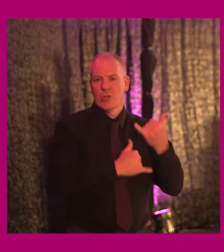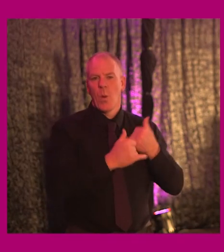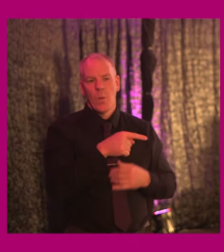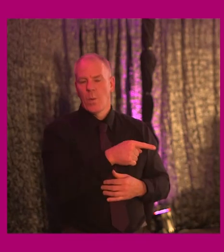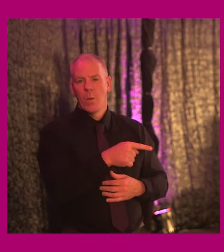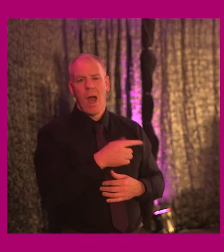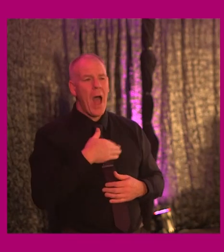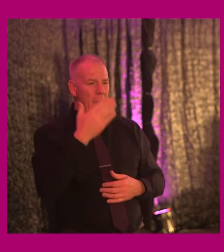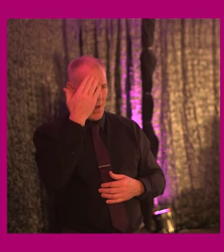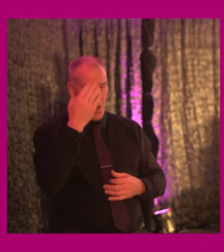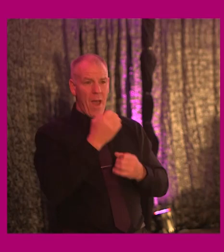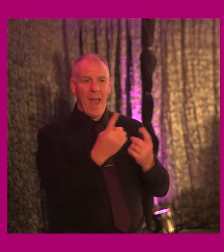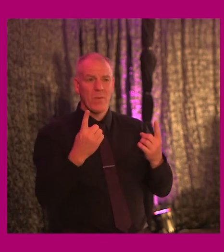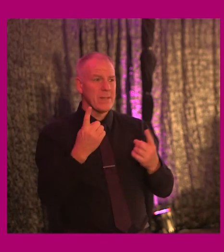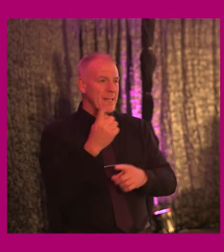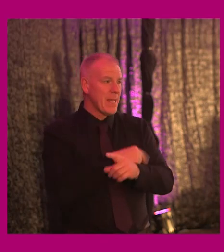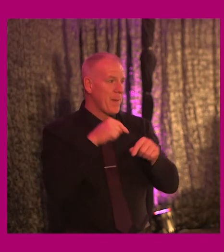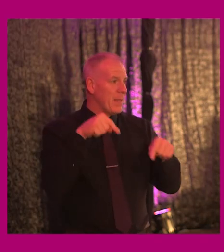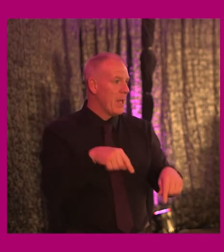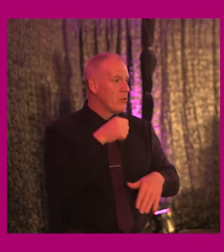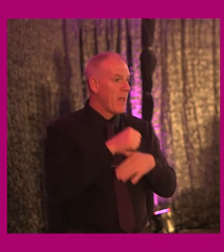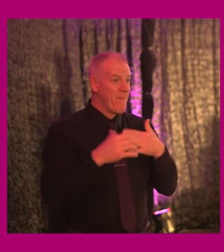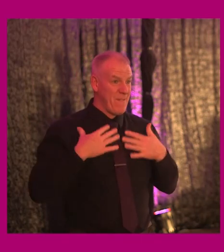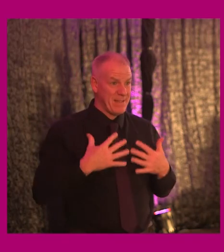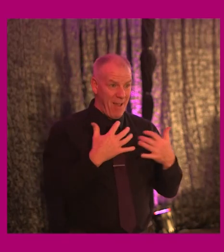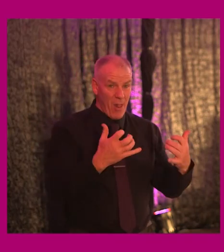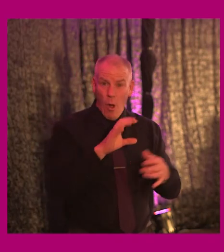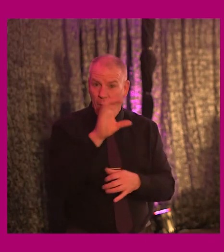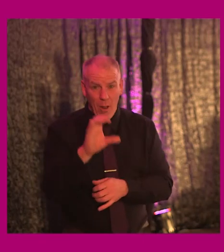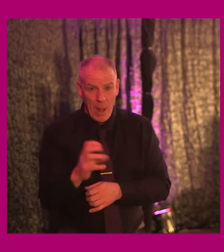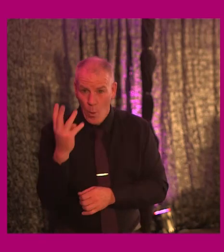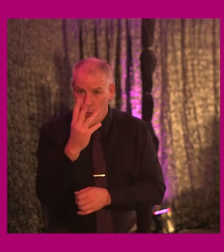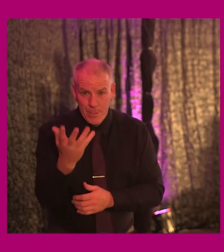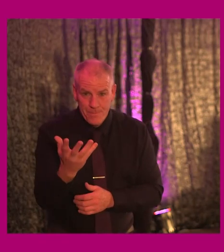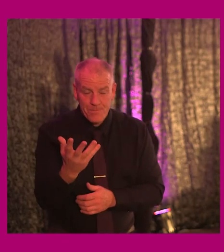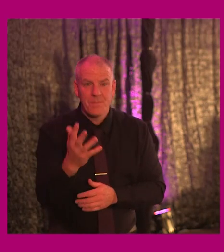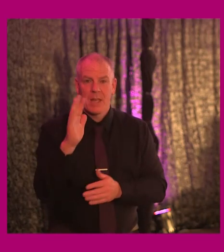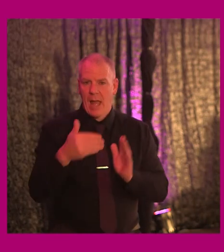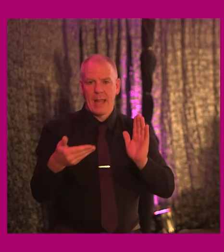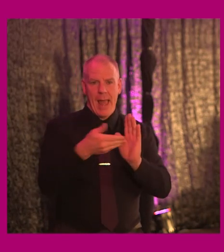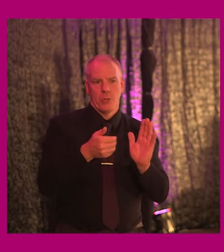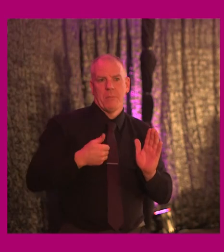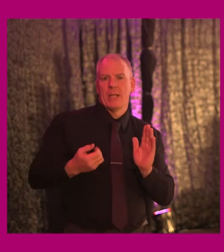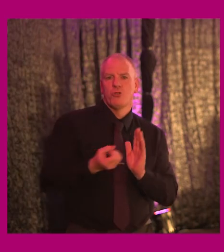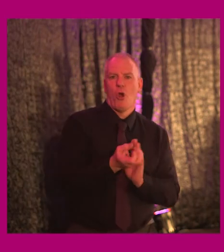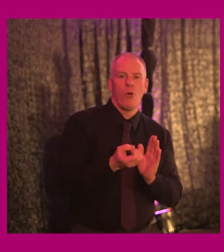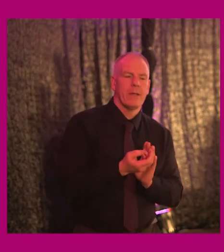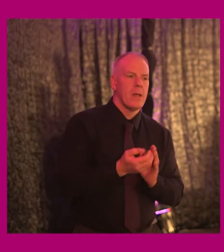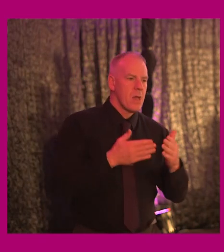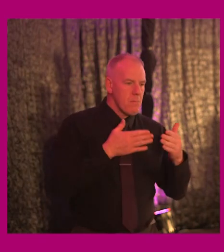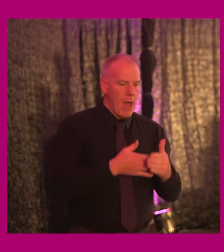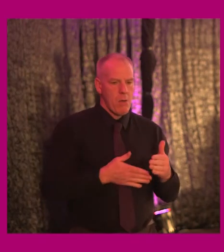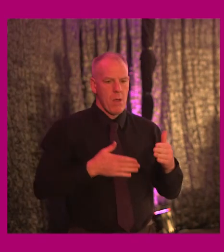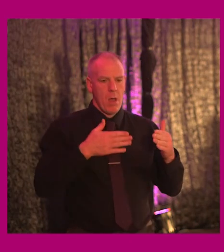that every disabled person here today in present and online could add to that story. The list of barriers